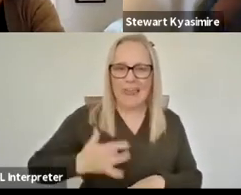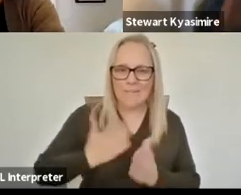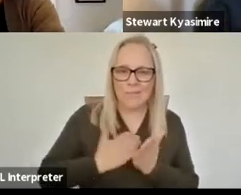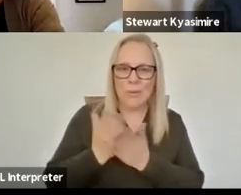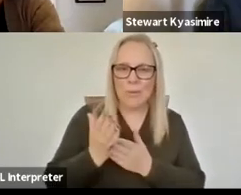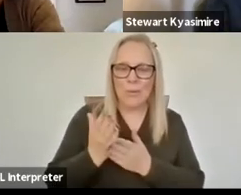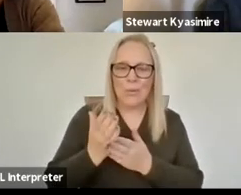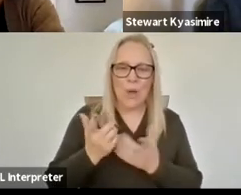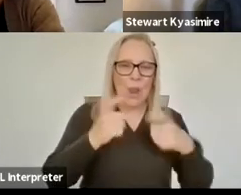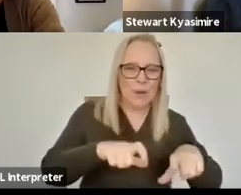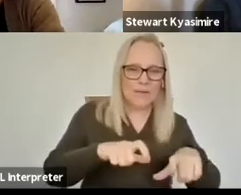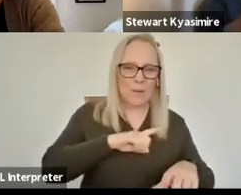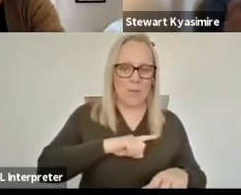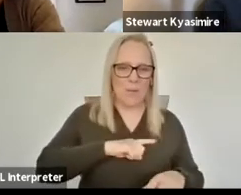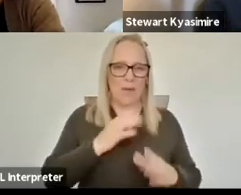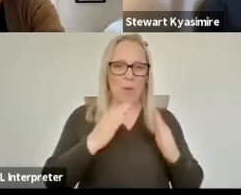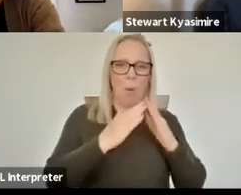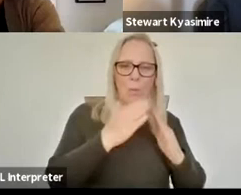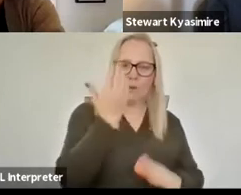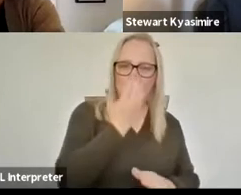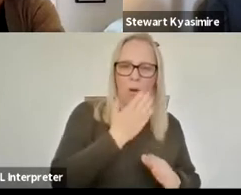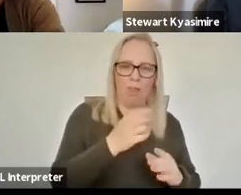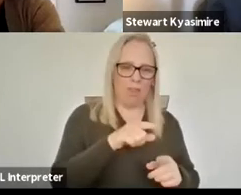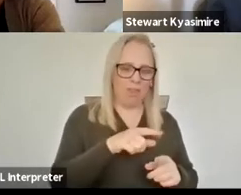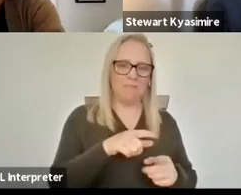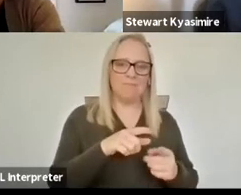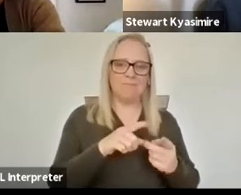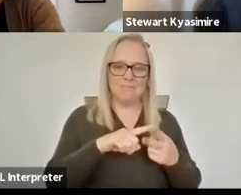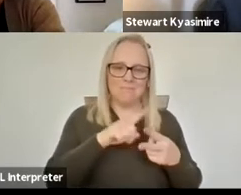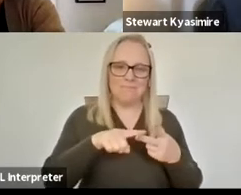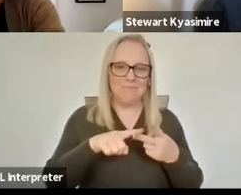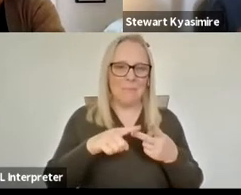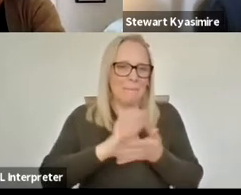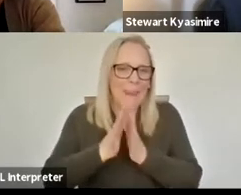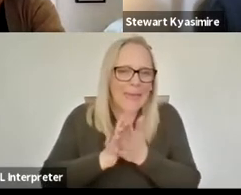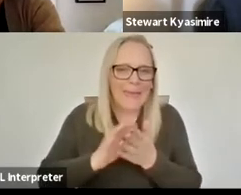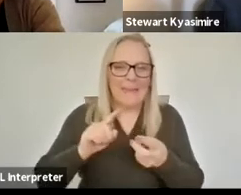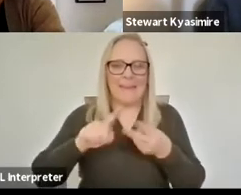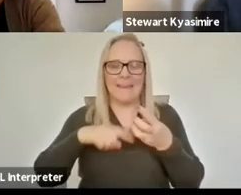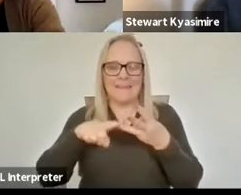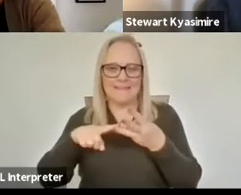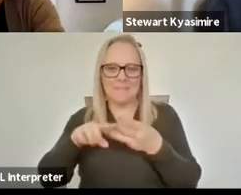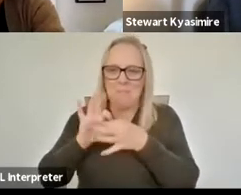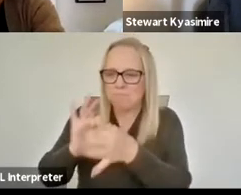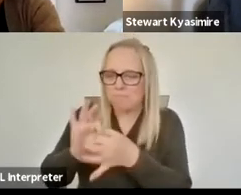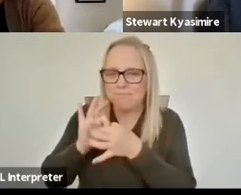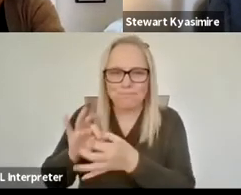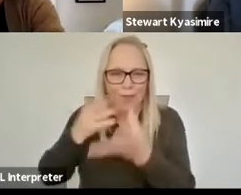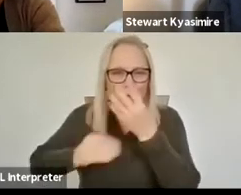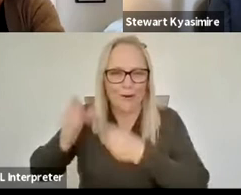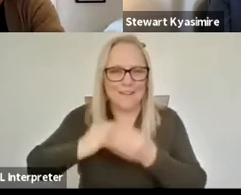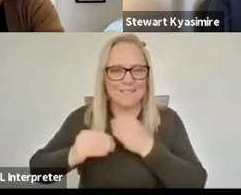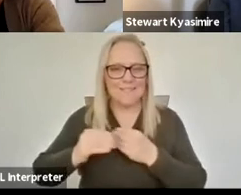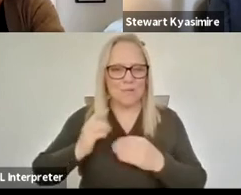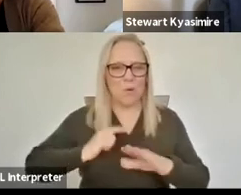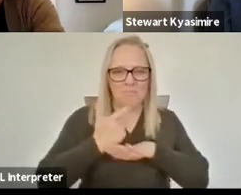so you're homeschooling playing and you know interacting and learning and just what what is it like for a nine-year-old